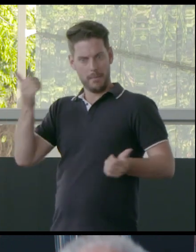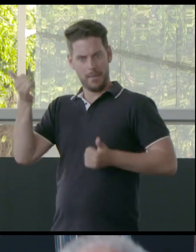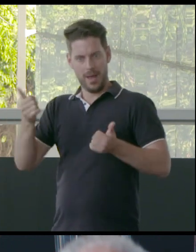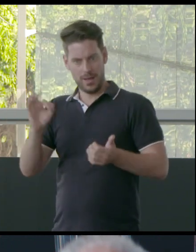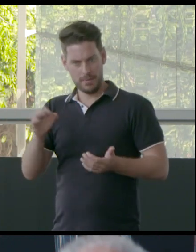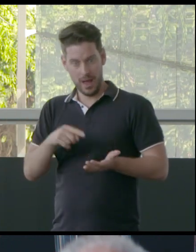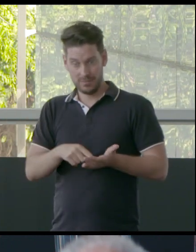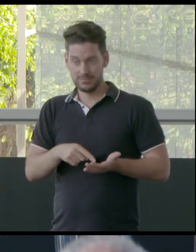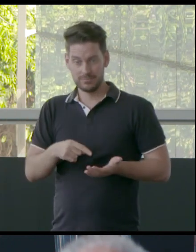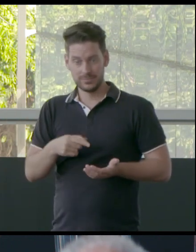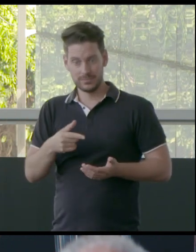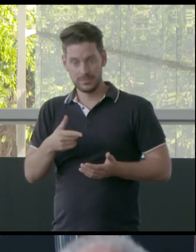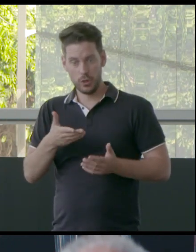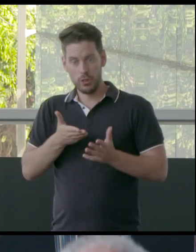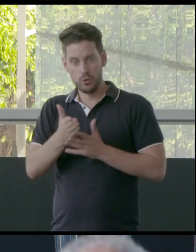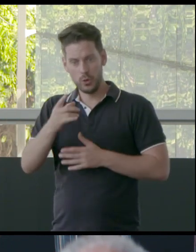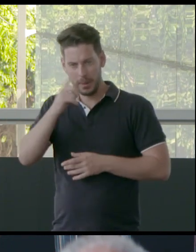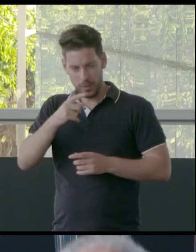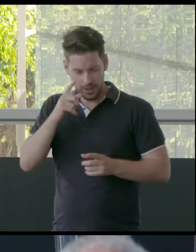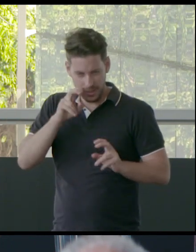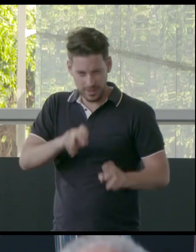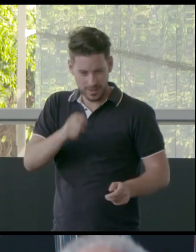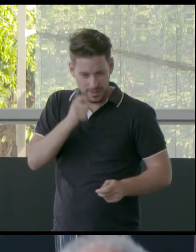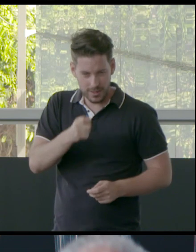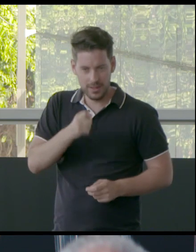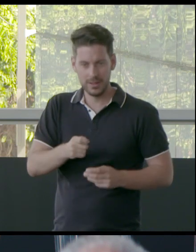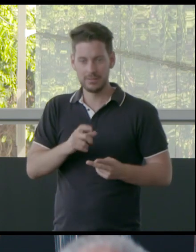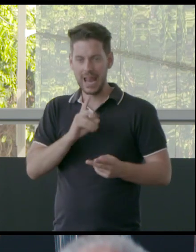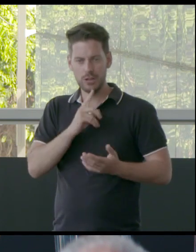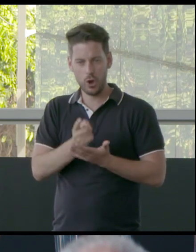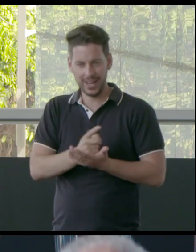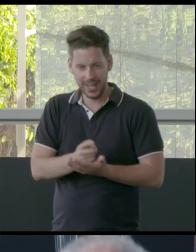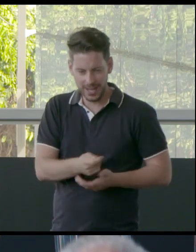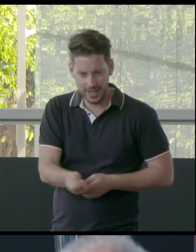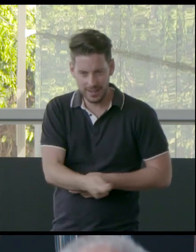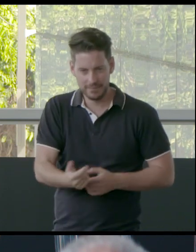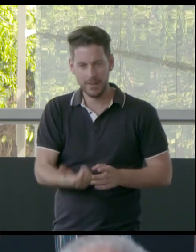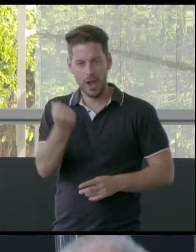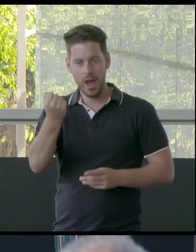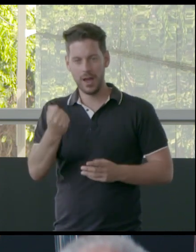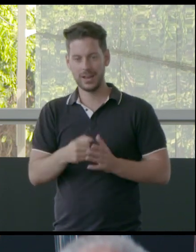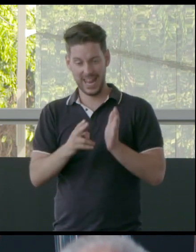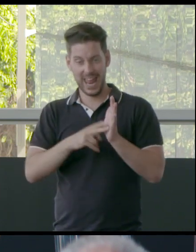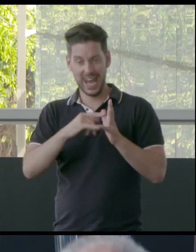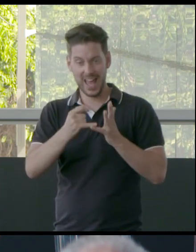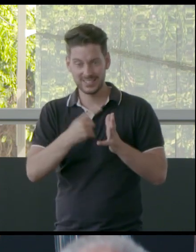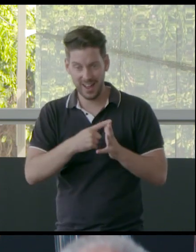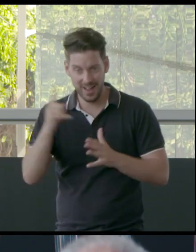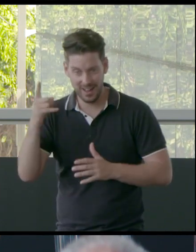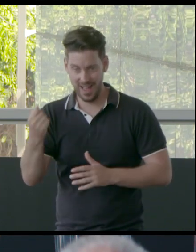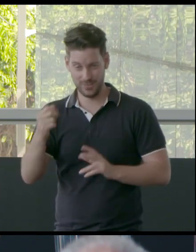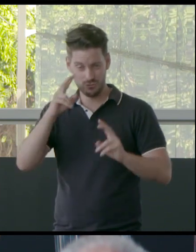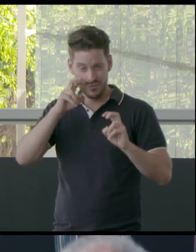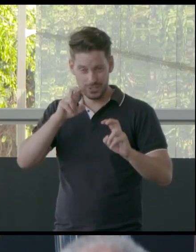are sourced through prospectors, through electronics, devices, NASA. There's a whole lot of